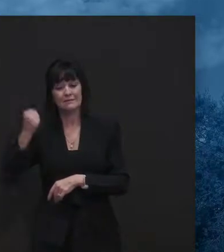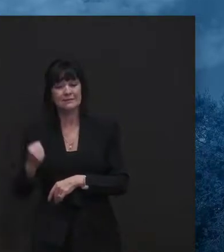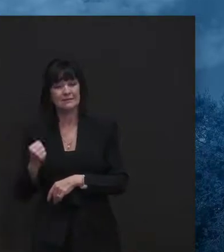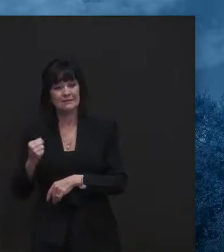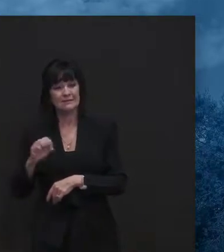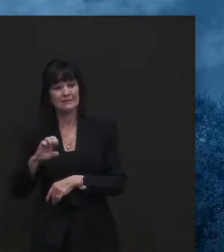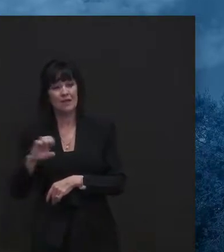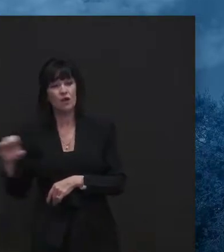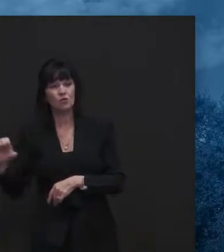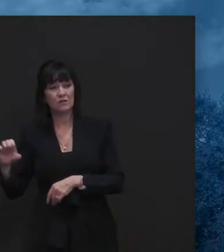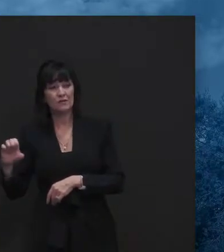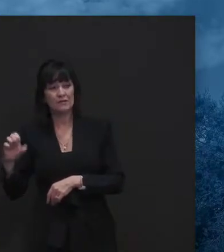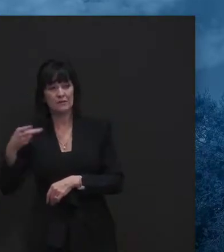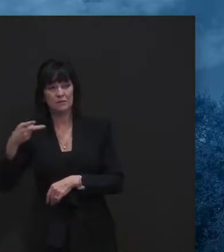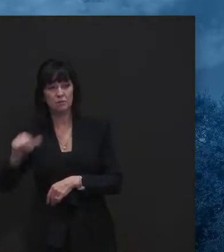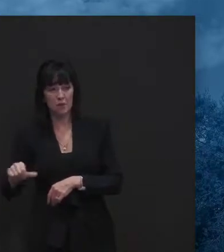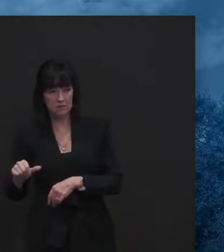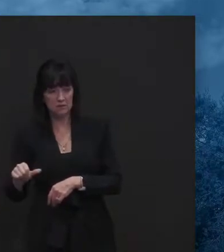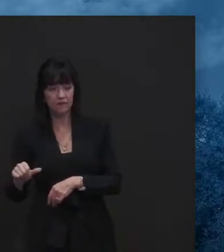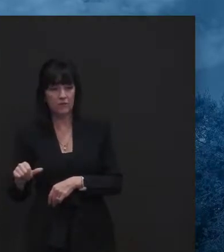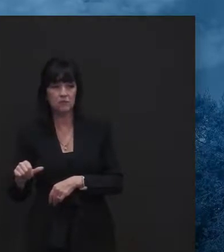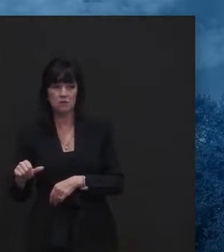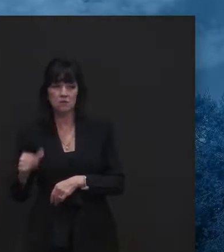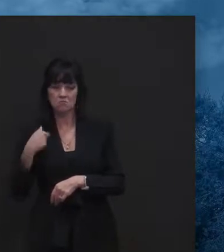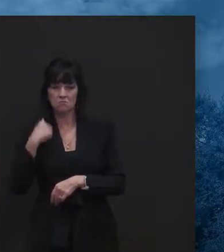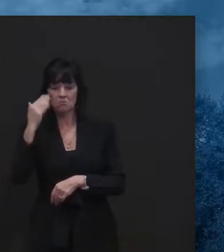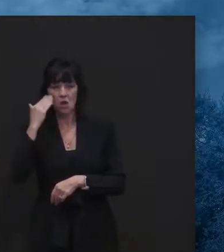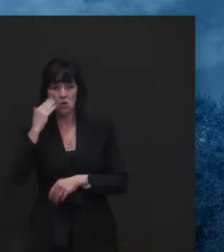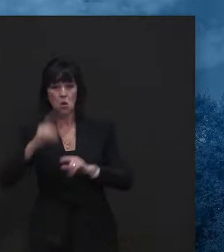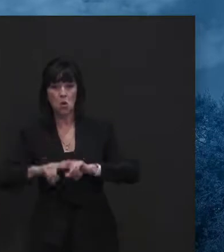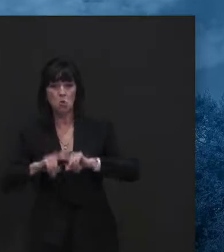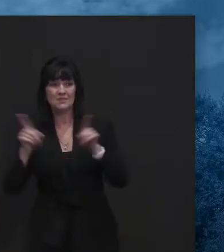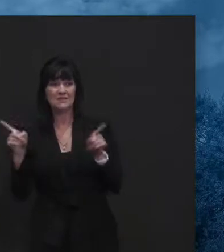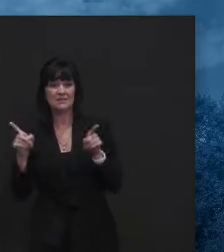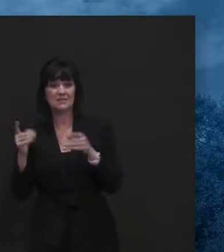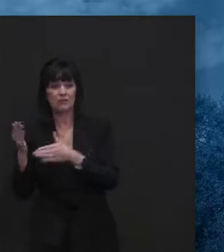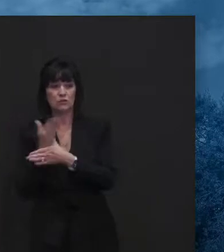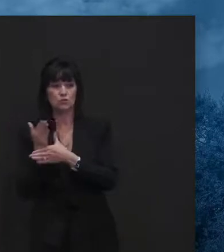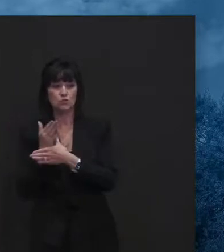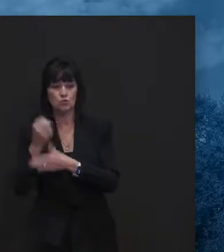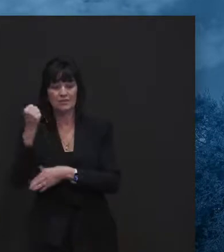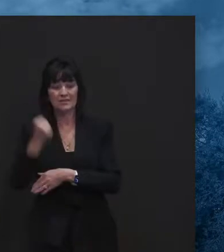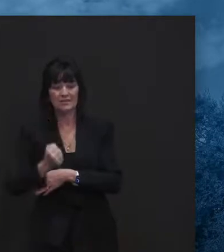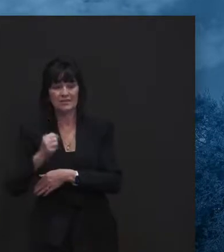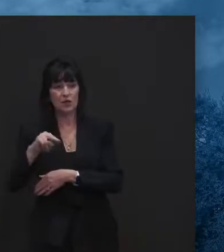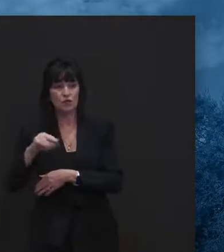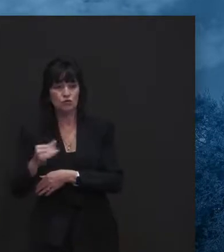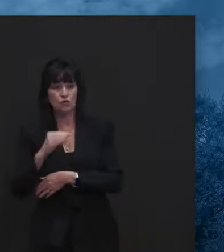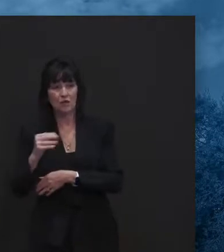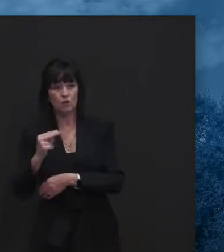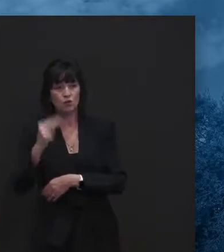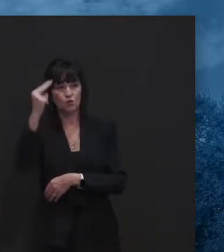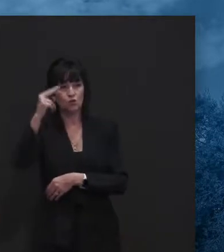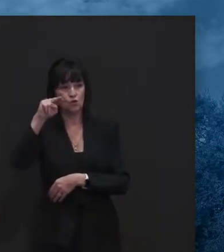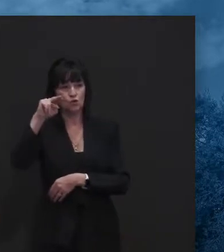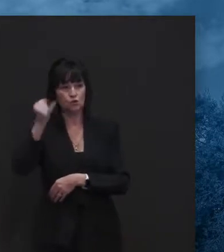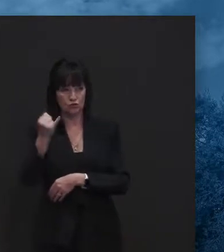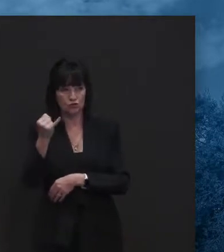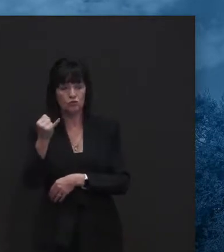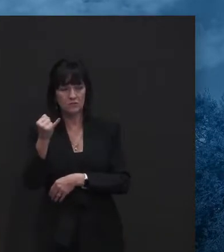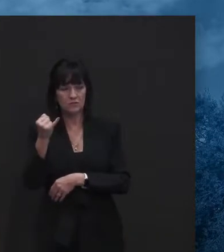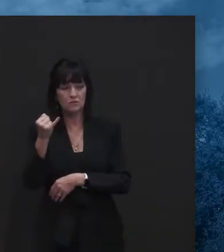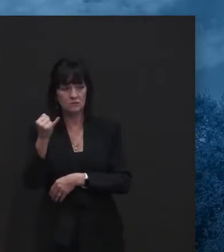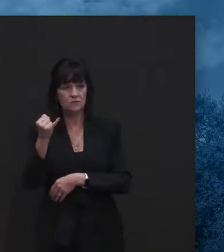difference between South Jersey and North Jersey. The last time around, South Jersey was much better off than the more densely